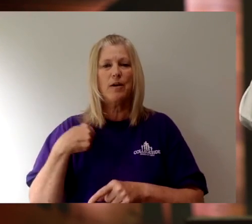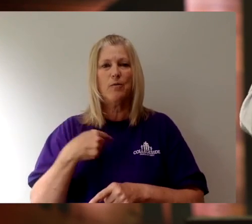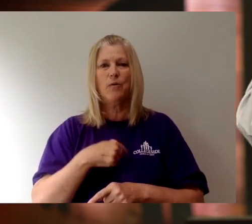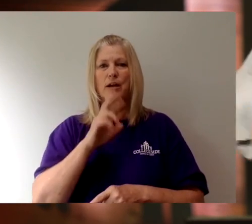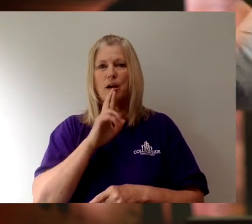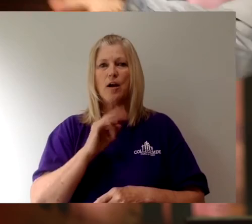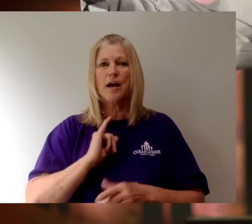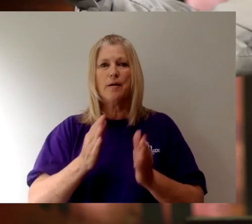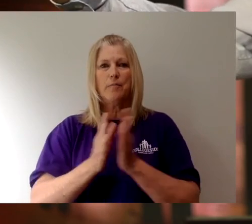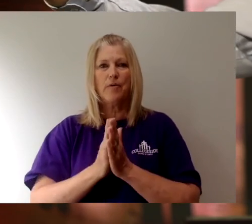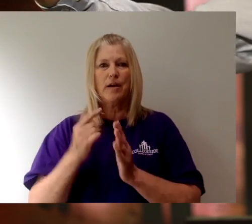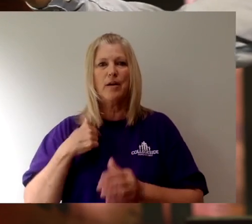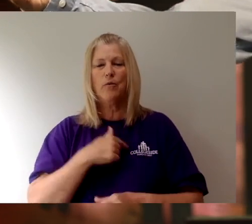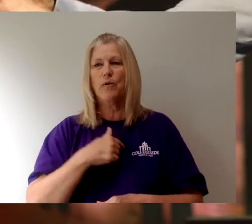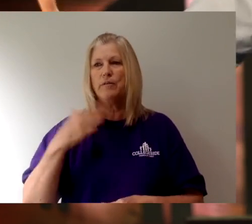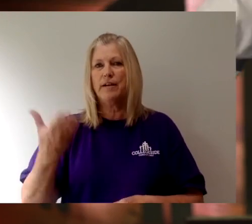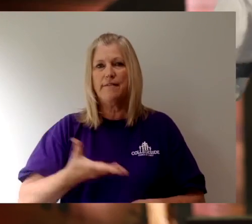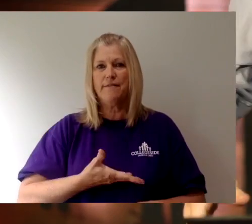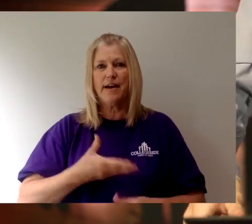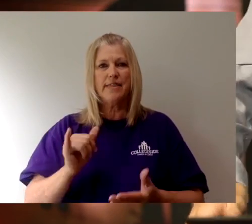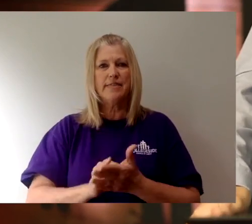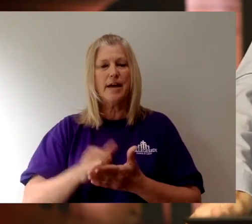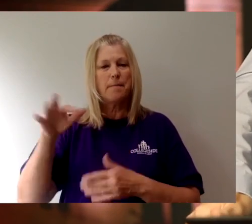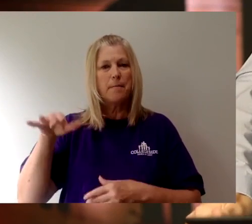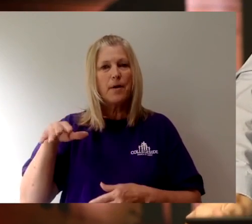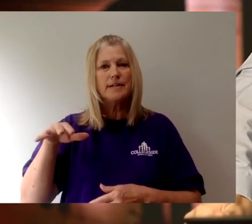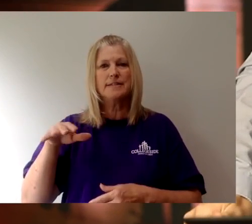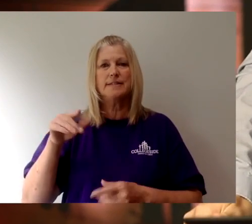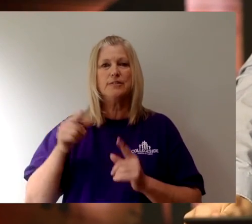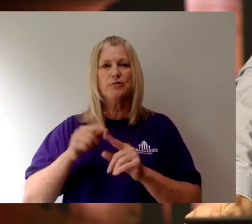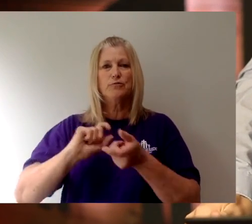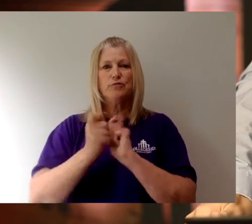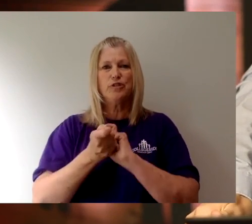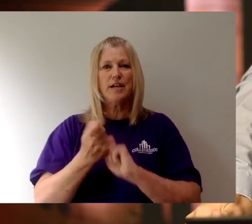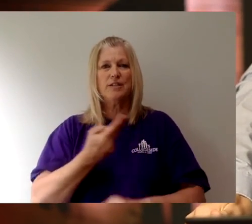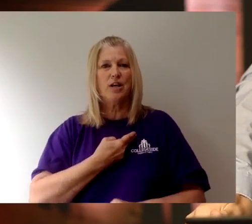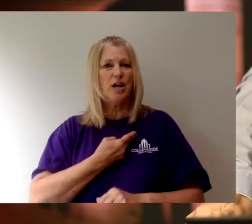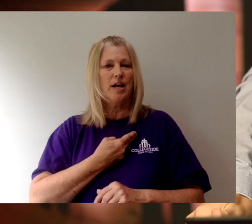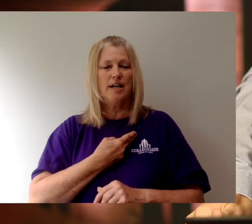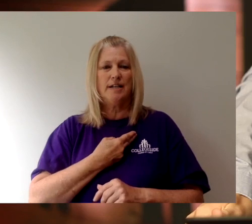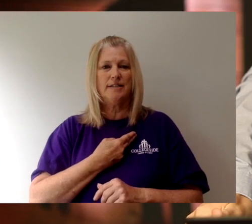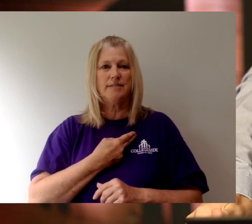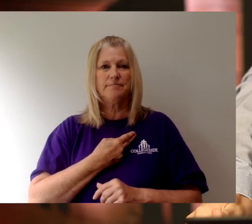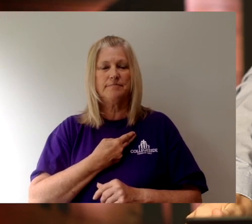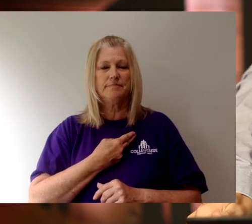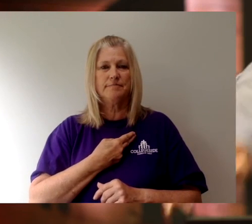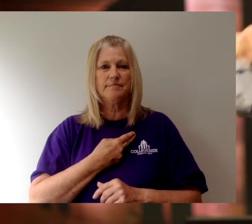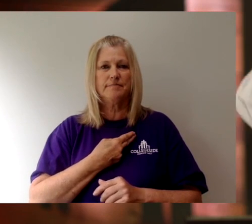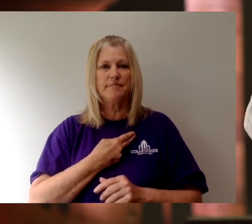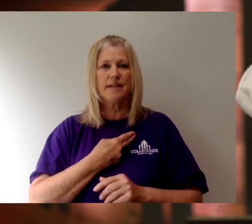are. I pray that we would invite that presence to change us however we need to be changed